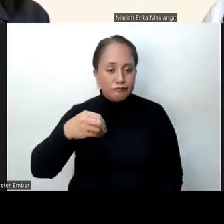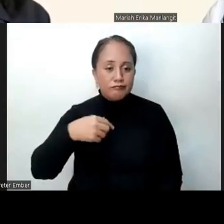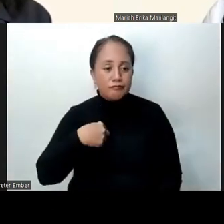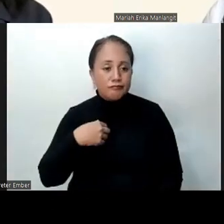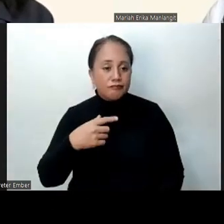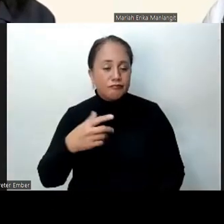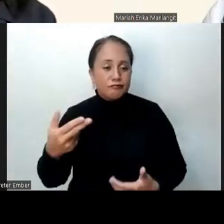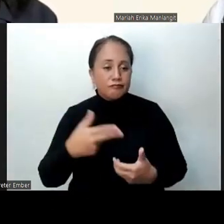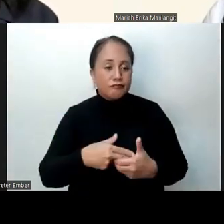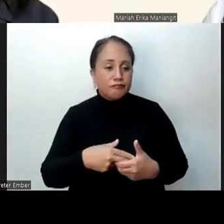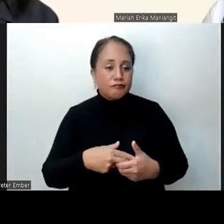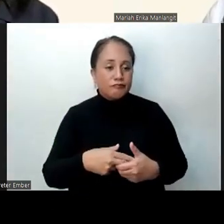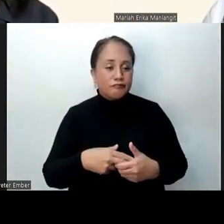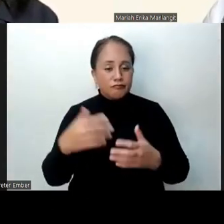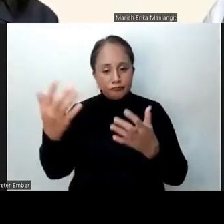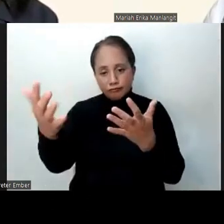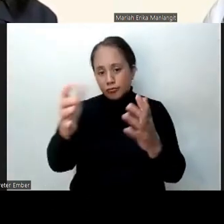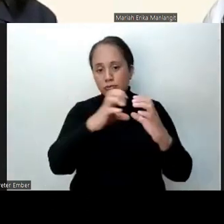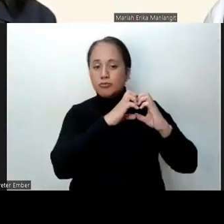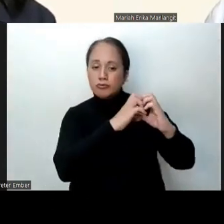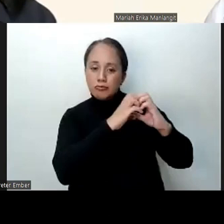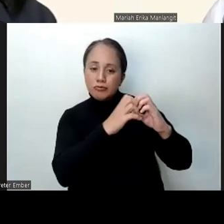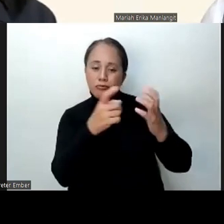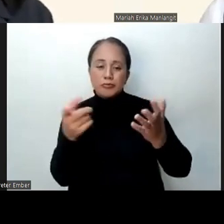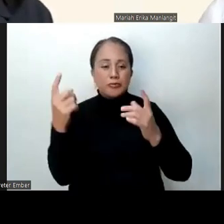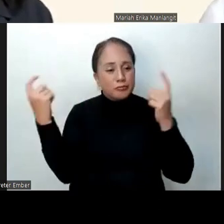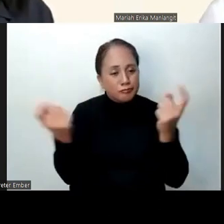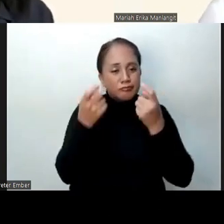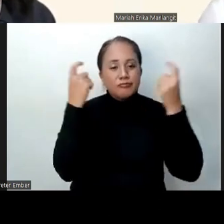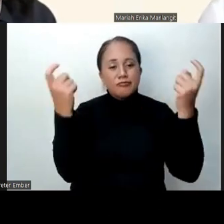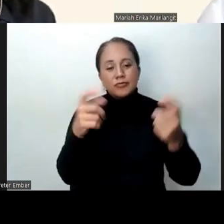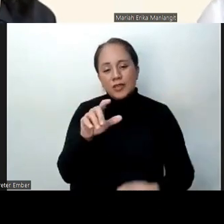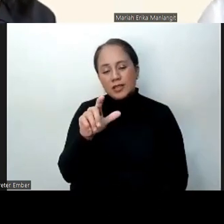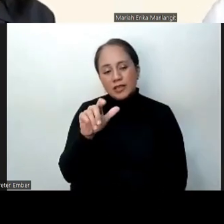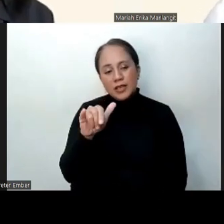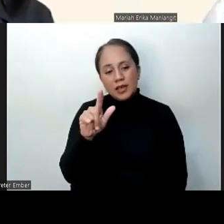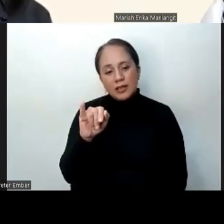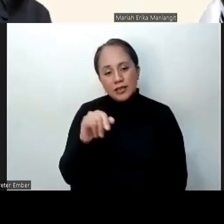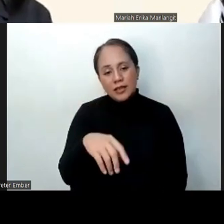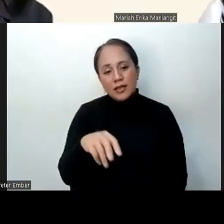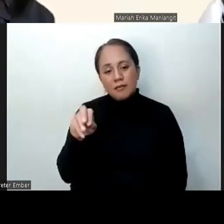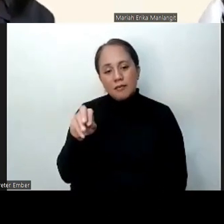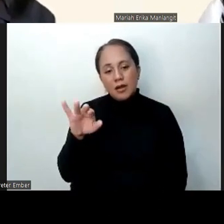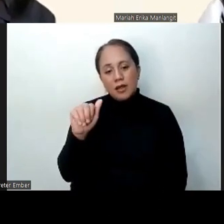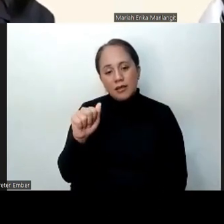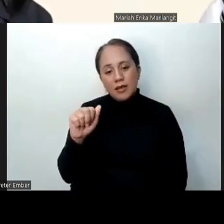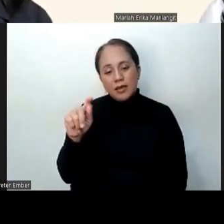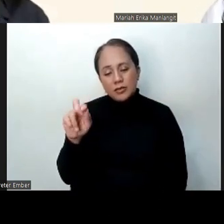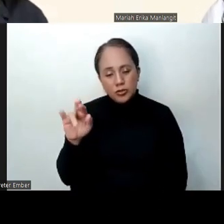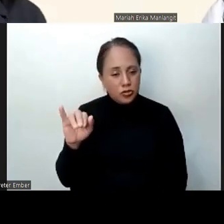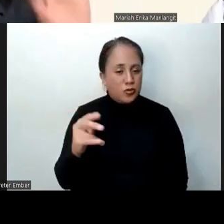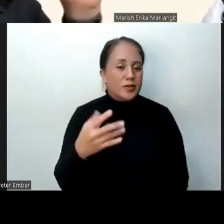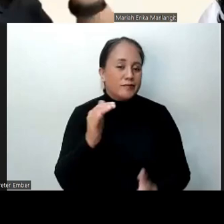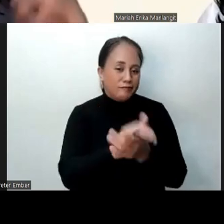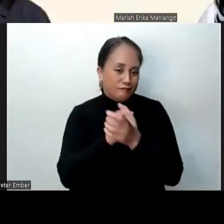may I join you to please give hearts, claps, and celebrations to Yayi, Mariah, and Trang. Thank you very